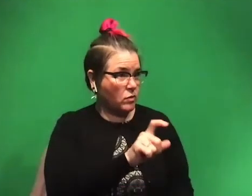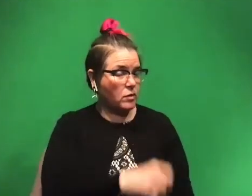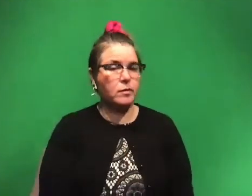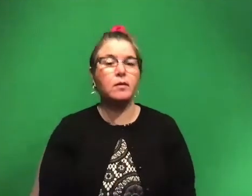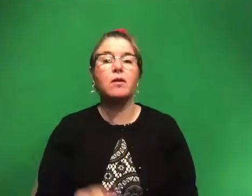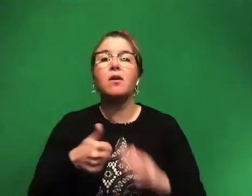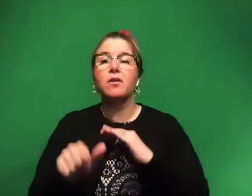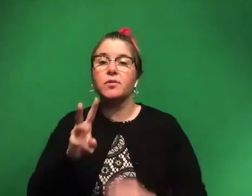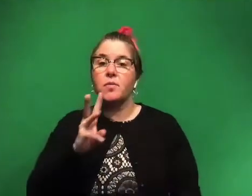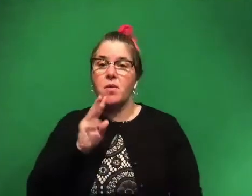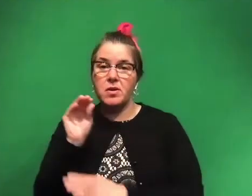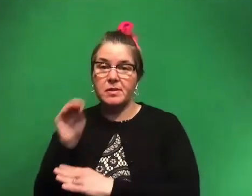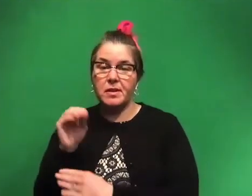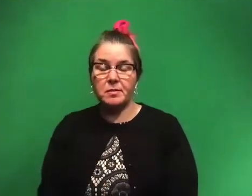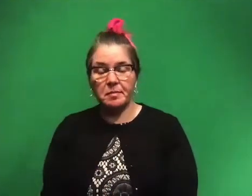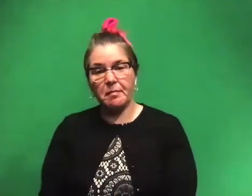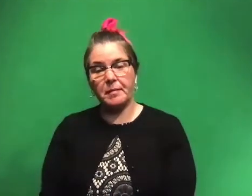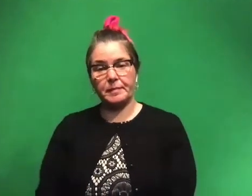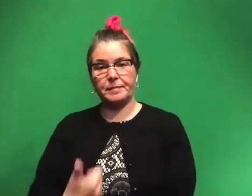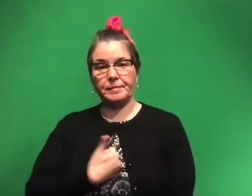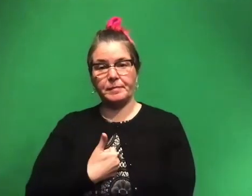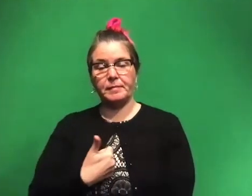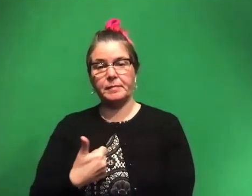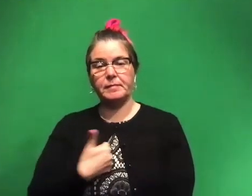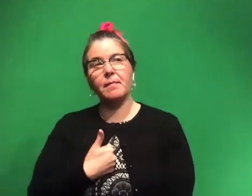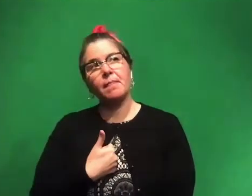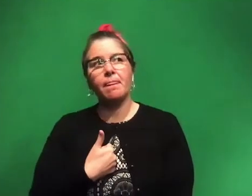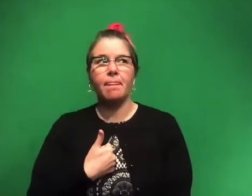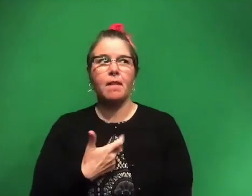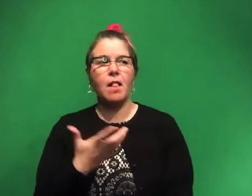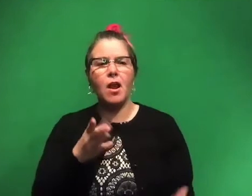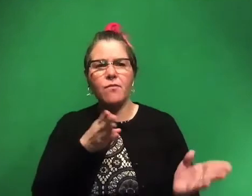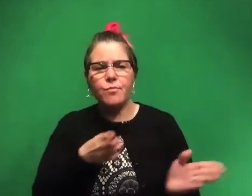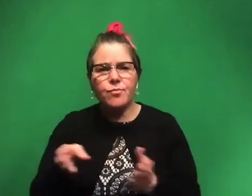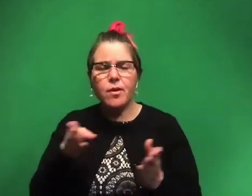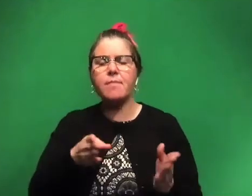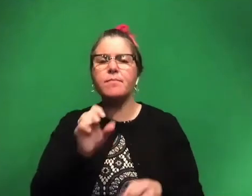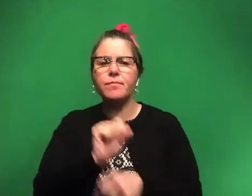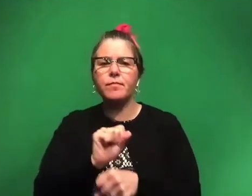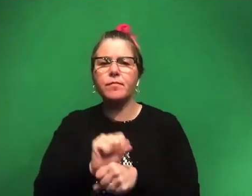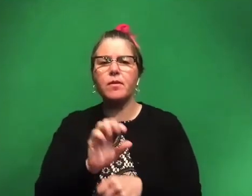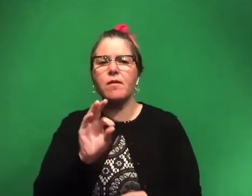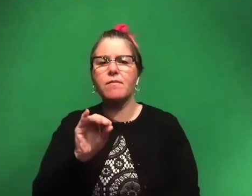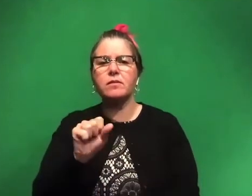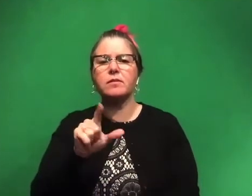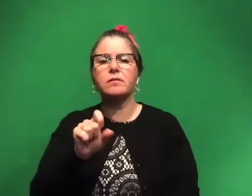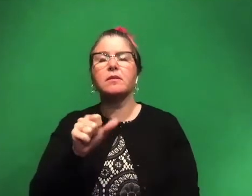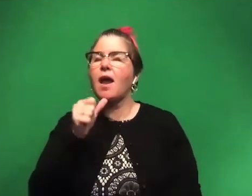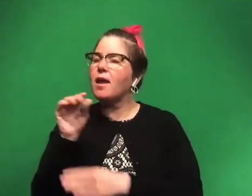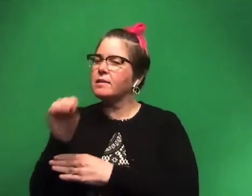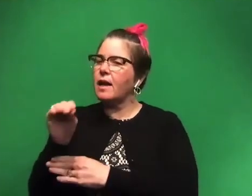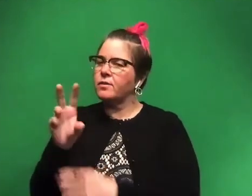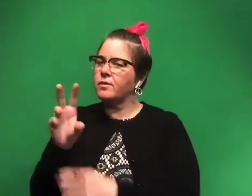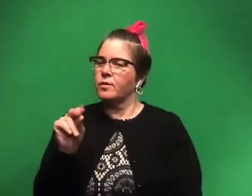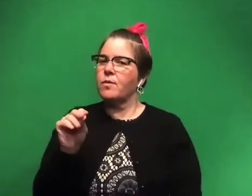Underwater dinosaurs. I have done a lot of prep and a lot of work on fossils, not dinosaurs, but